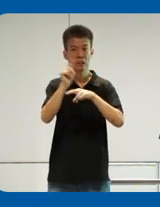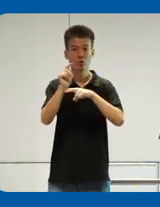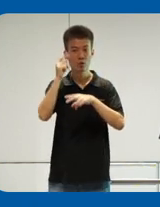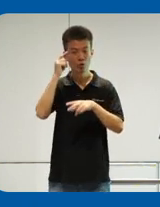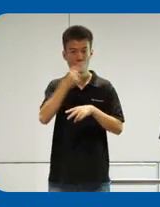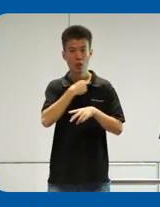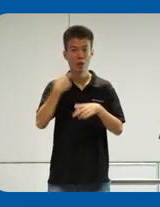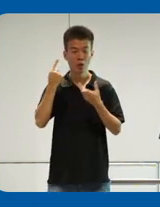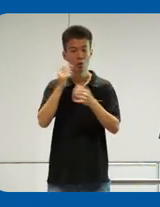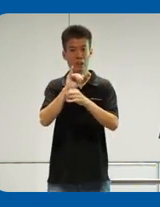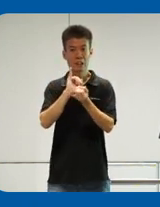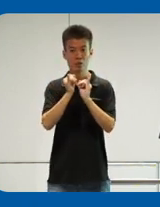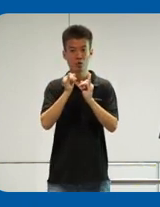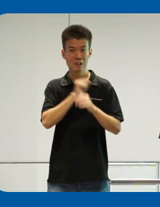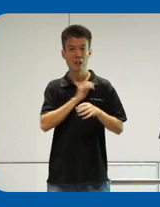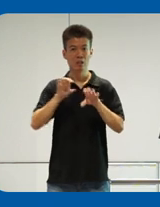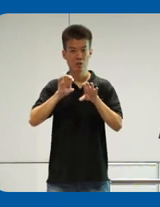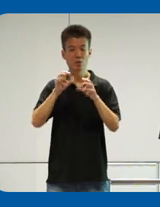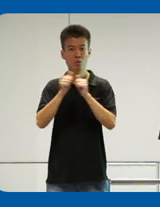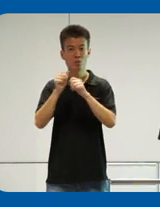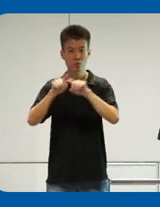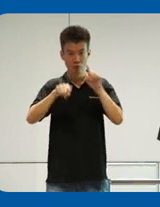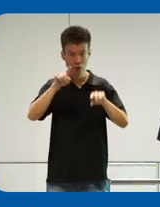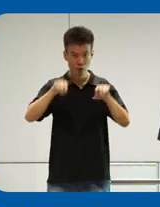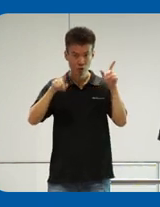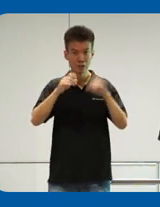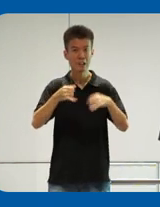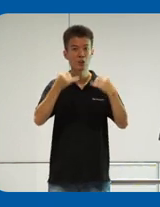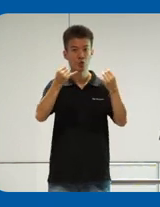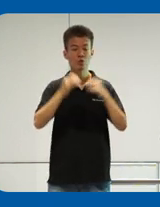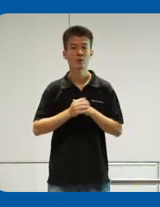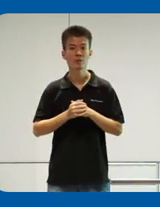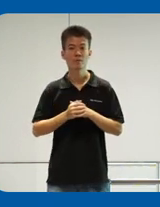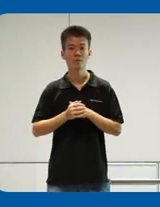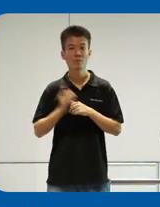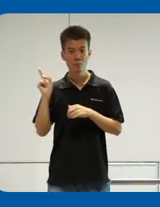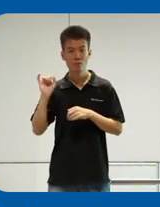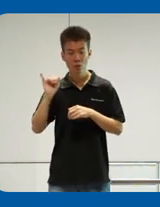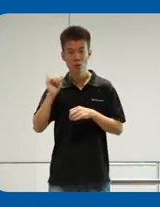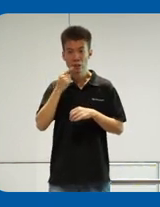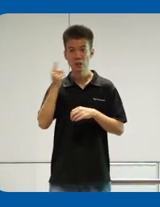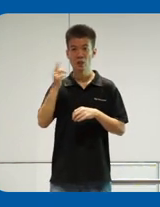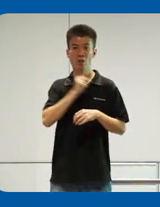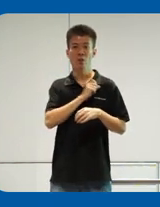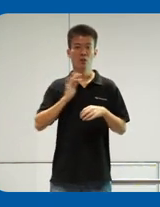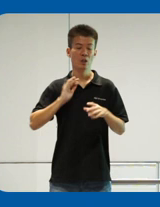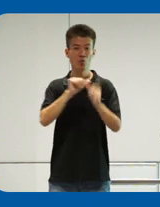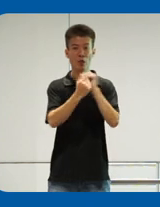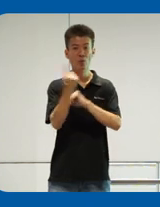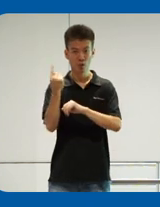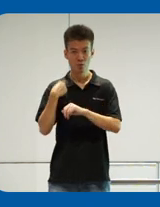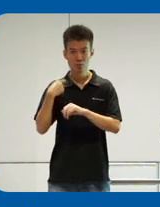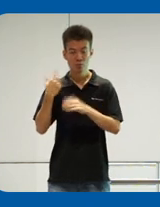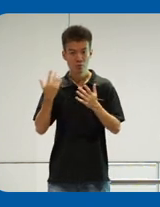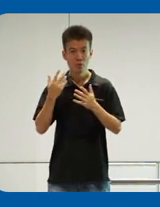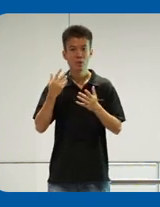for our interchange staff to deal with the various issues. And we always tell our staff and everyone that we meet